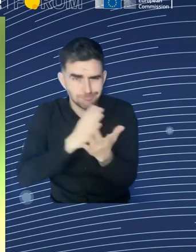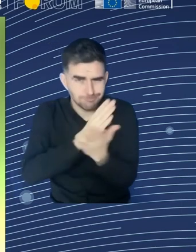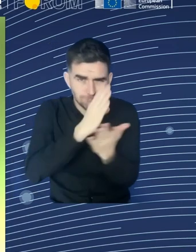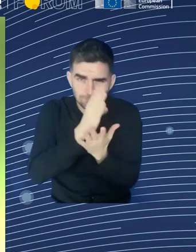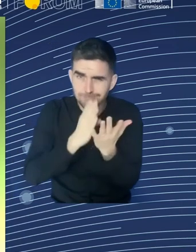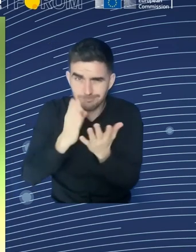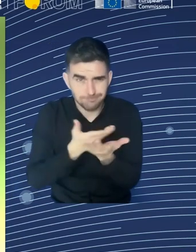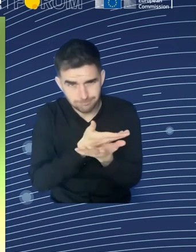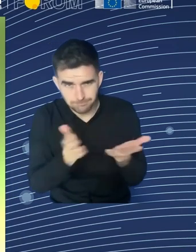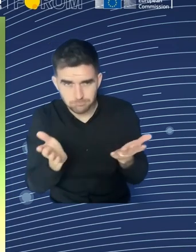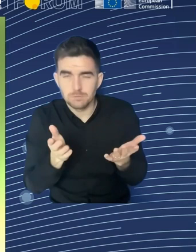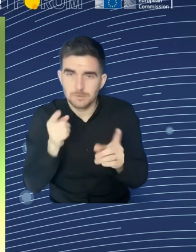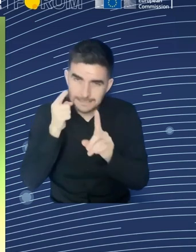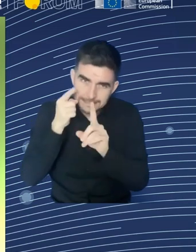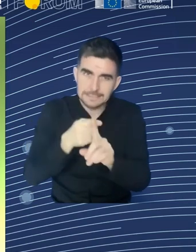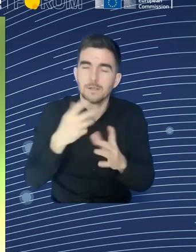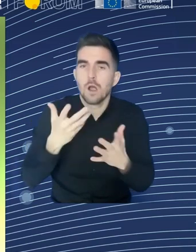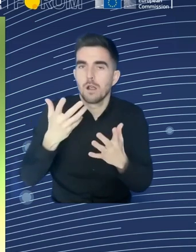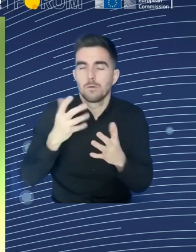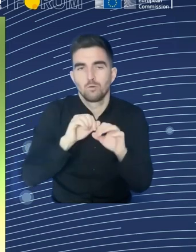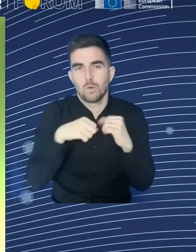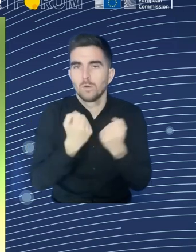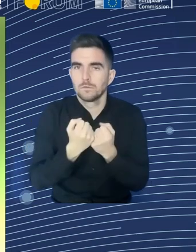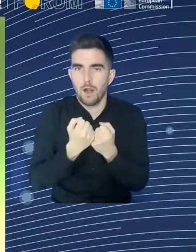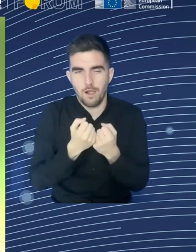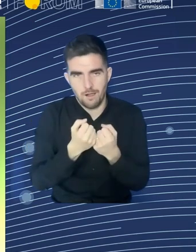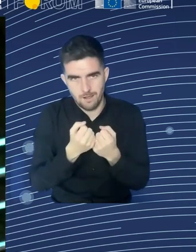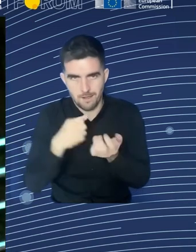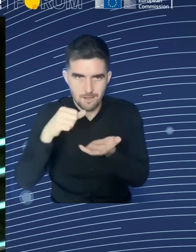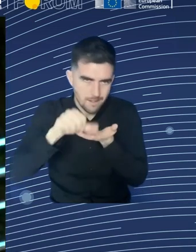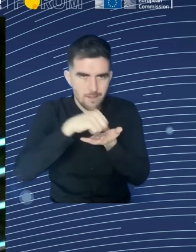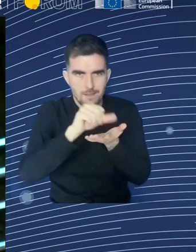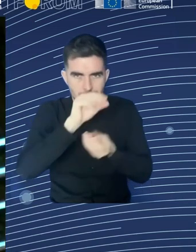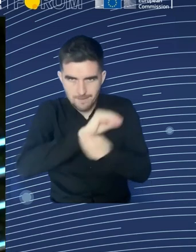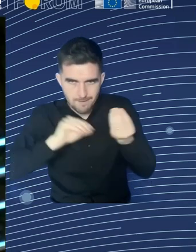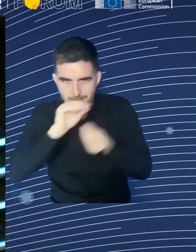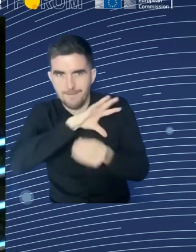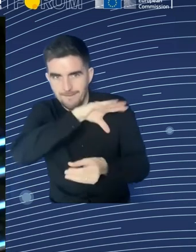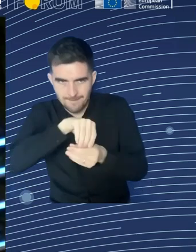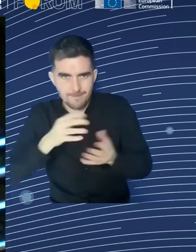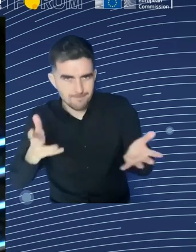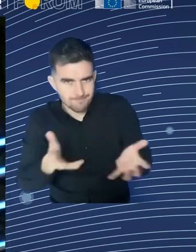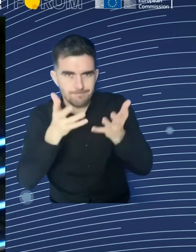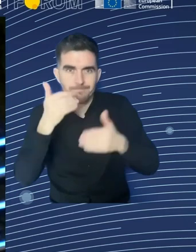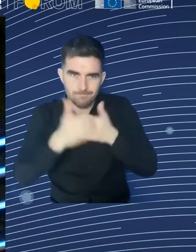workers within Belgium had to prove towards every institution what they were doing. If it was artist